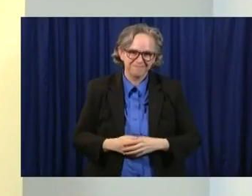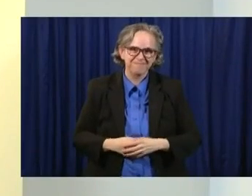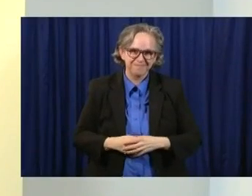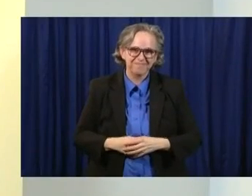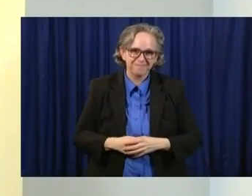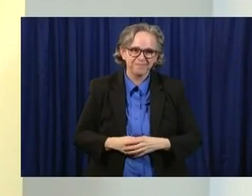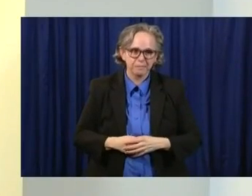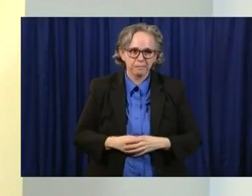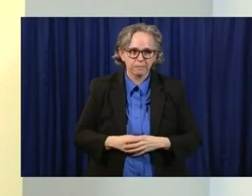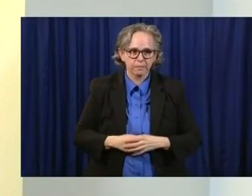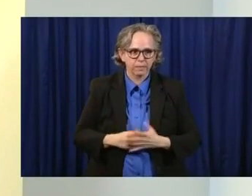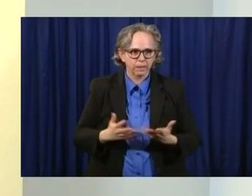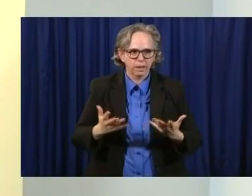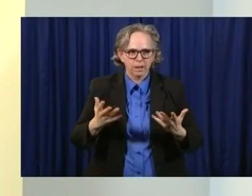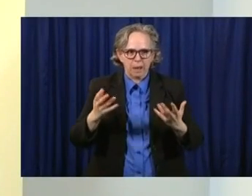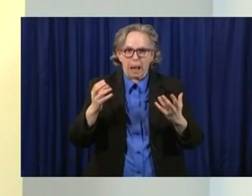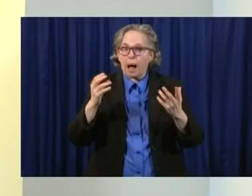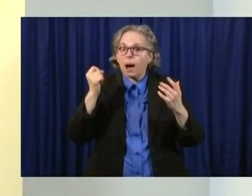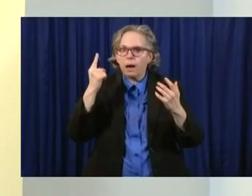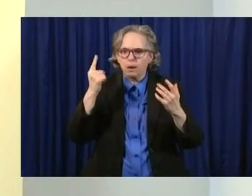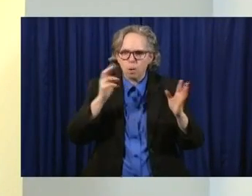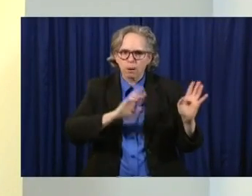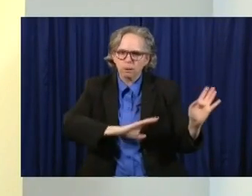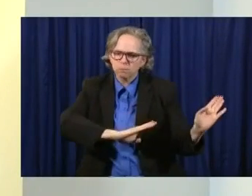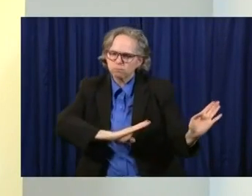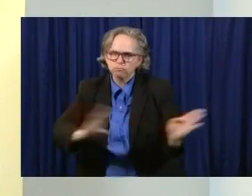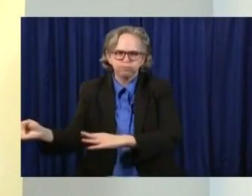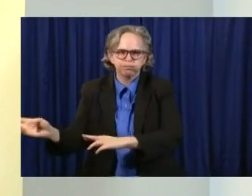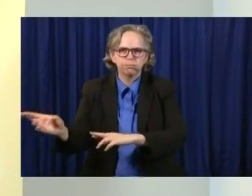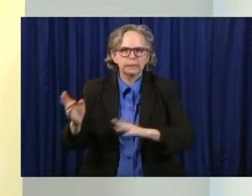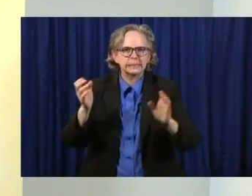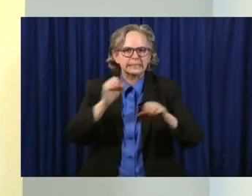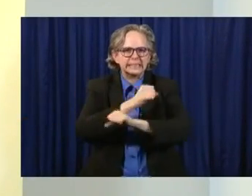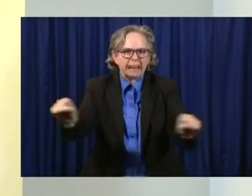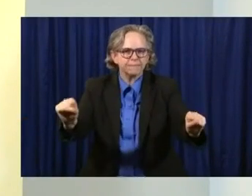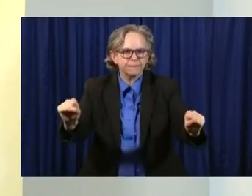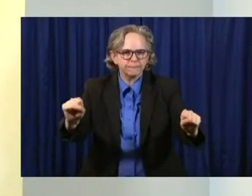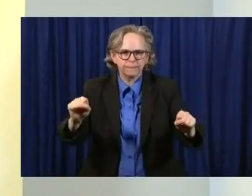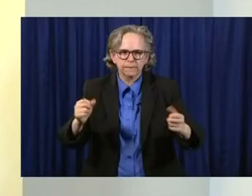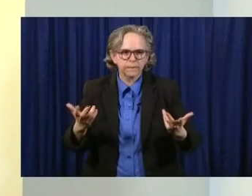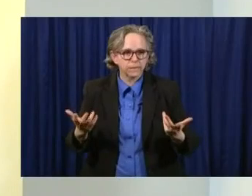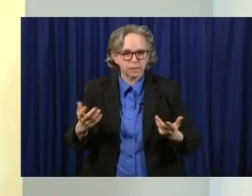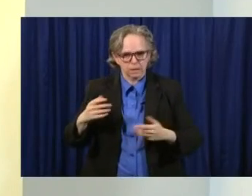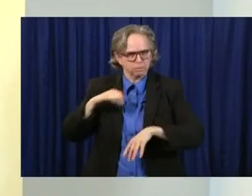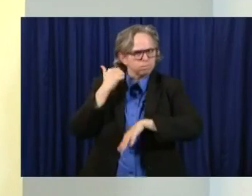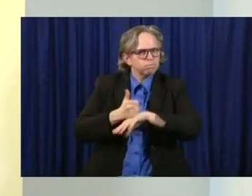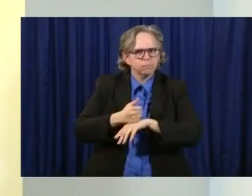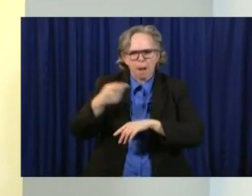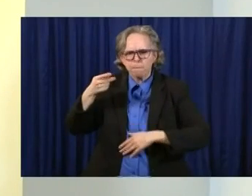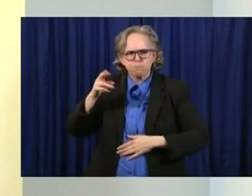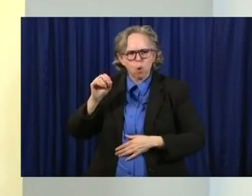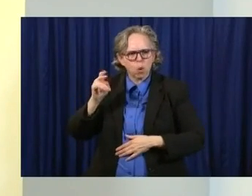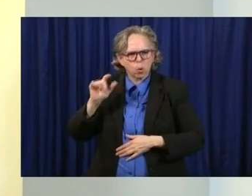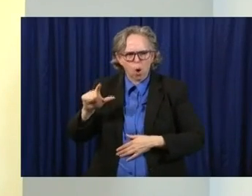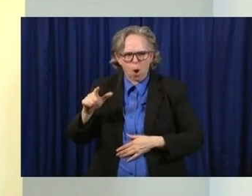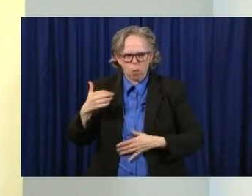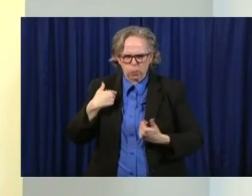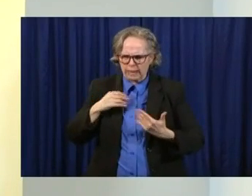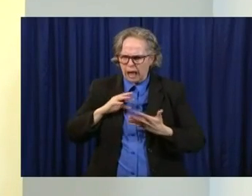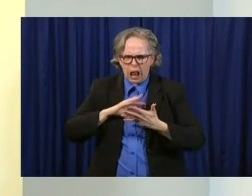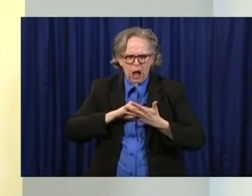them are safer today because of the protocols and the way that we've learned how to operate these businesses more safely for employees and customers.